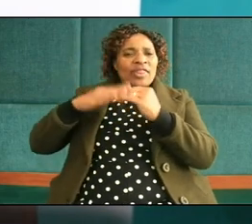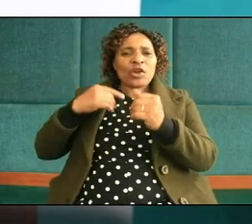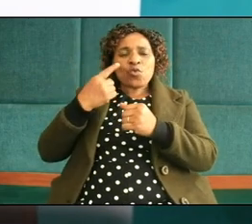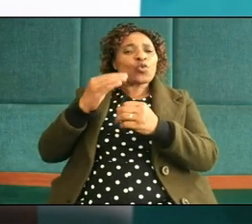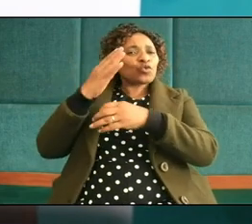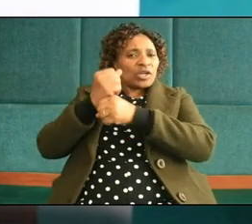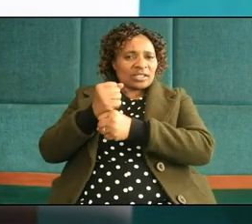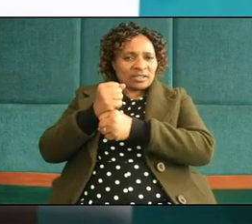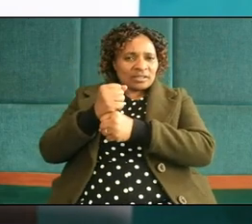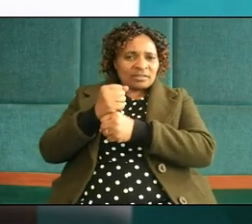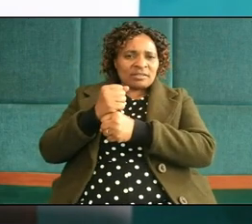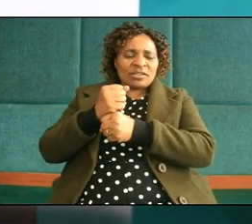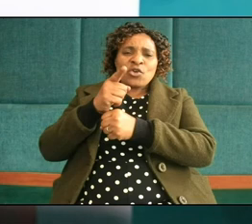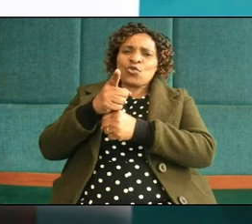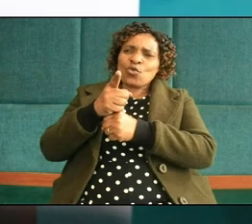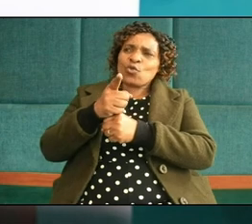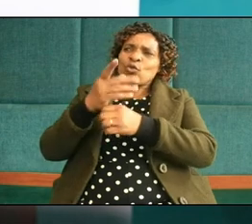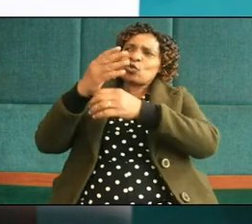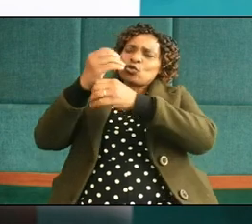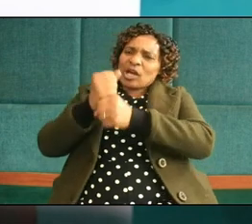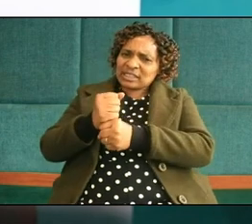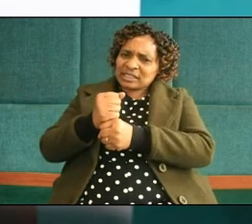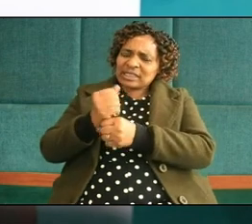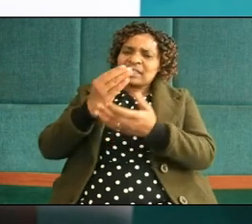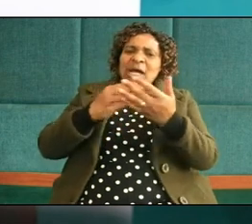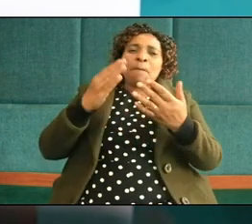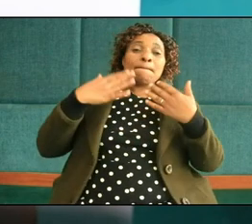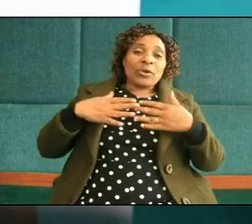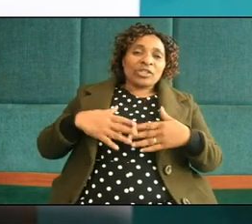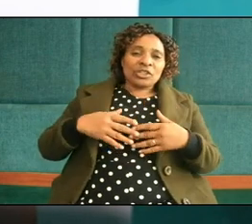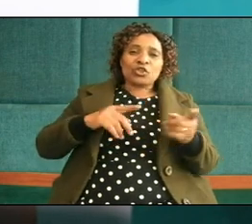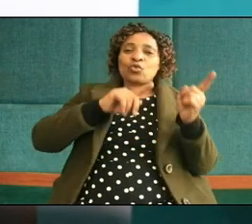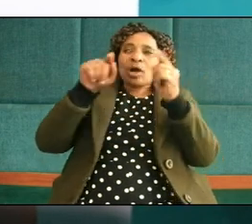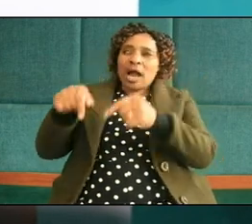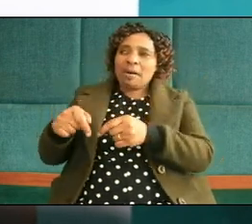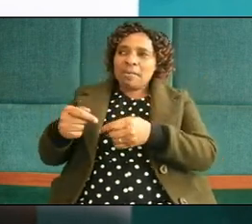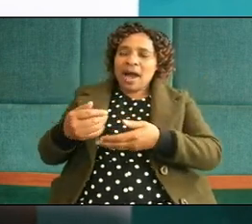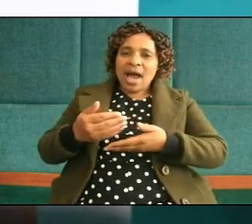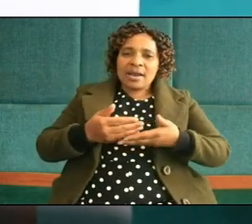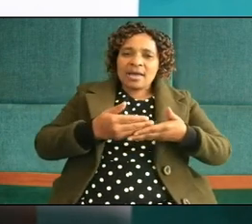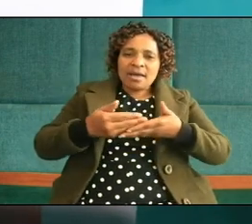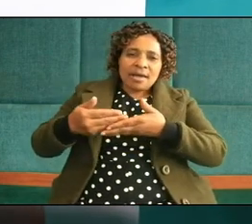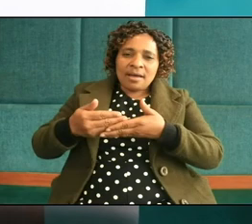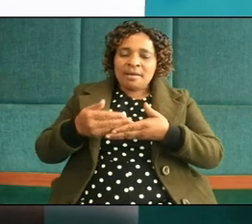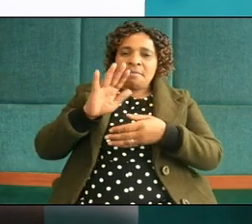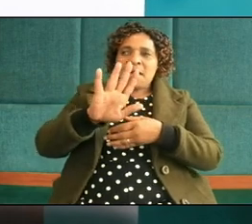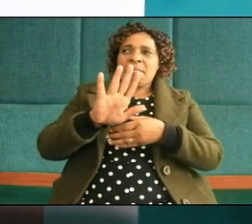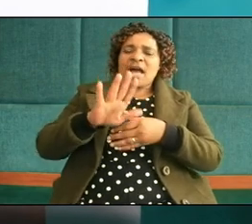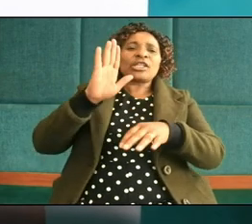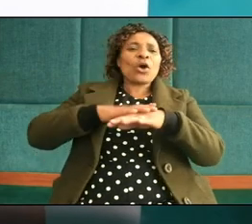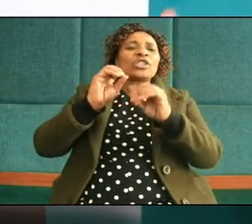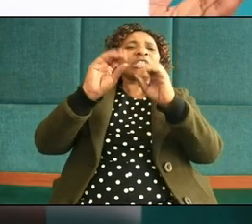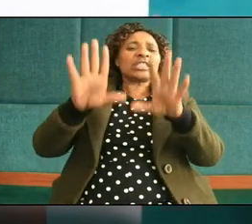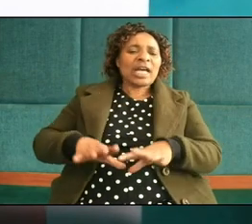tutorial you trust somebody to come and emphasize and help your child I know him he's a good